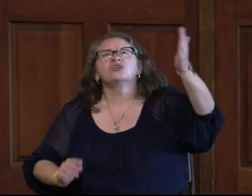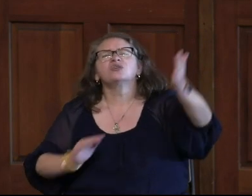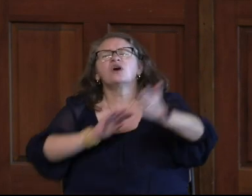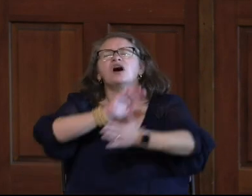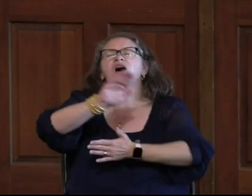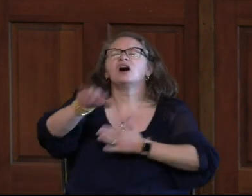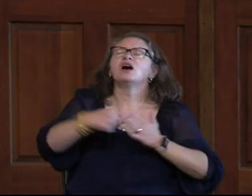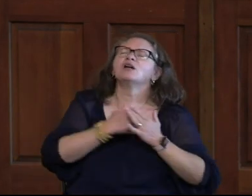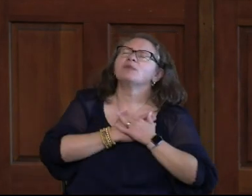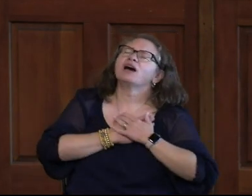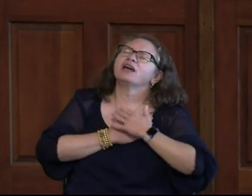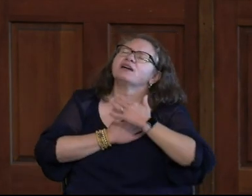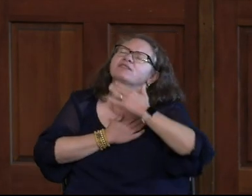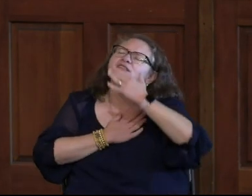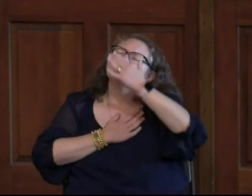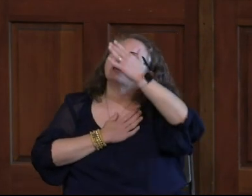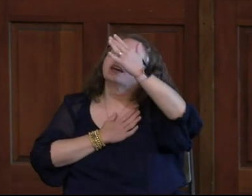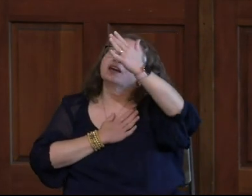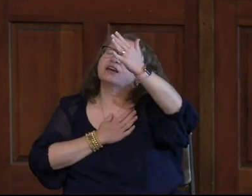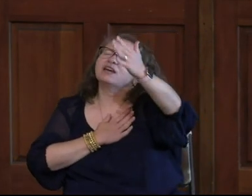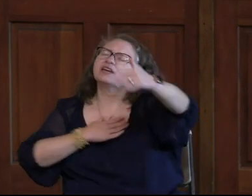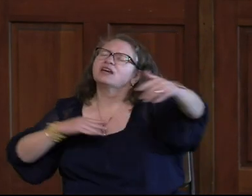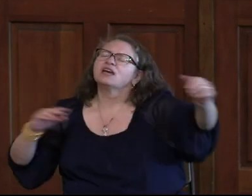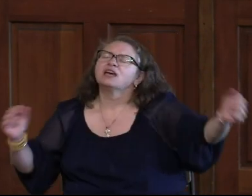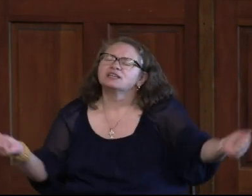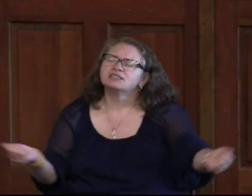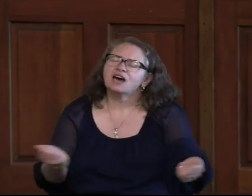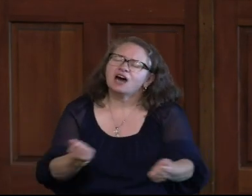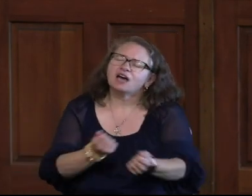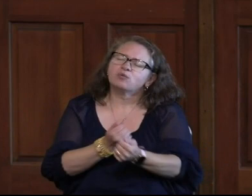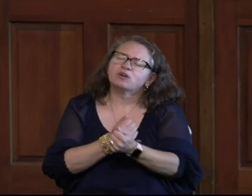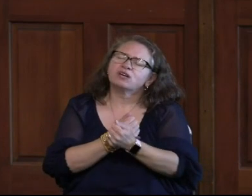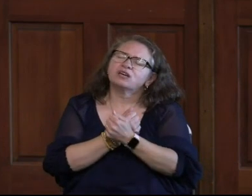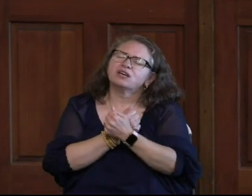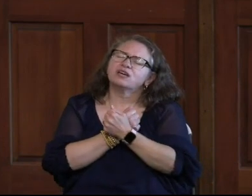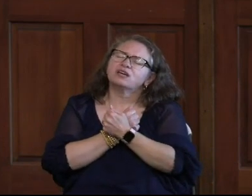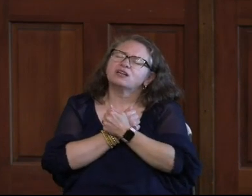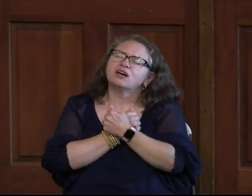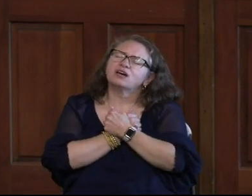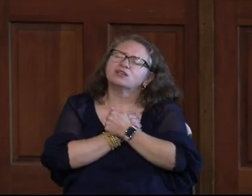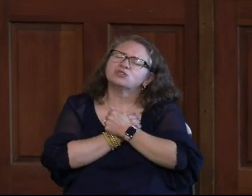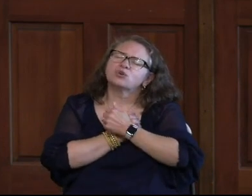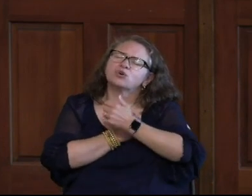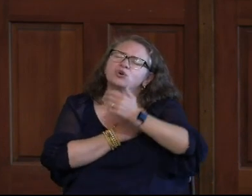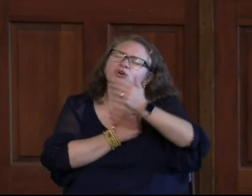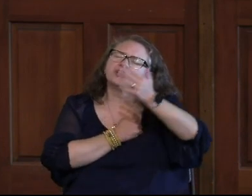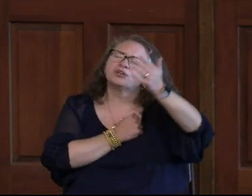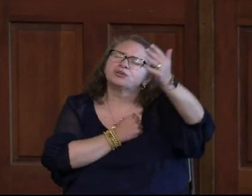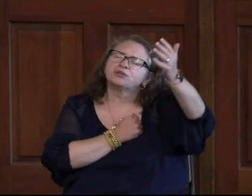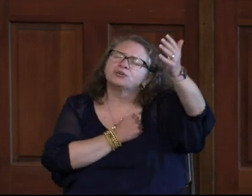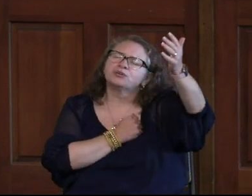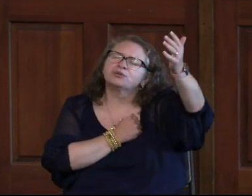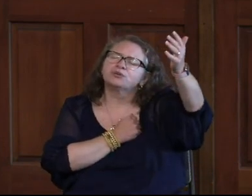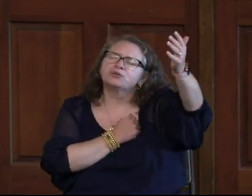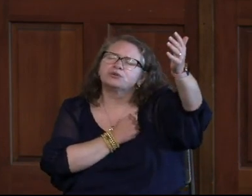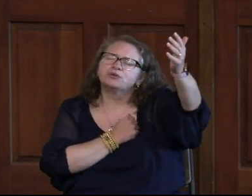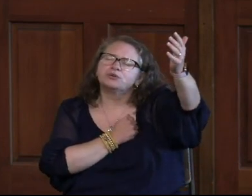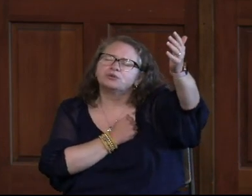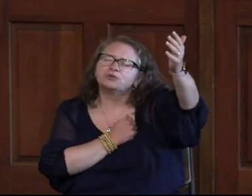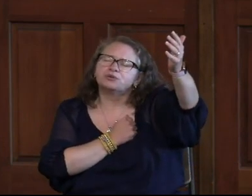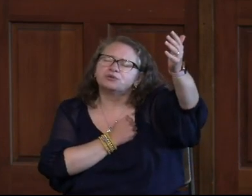You are my everything, and I will adore you.